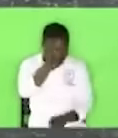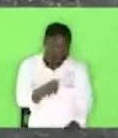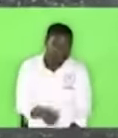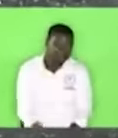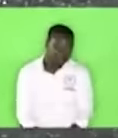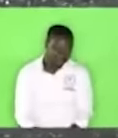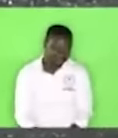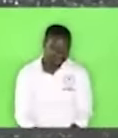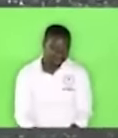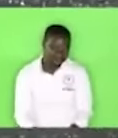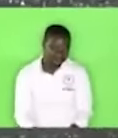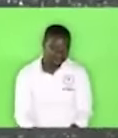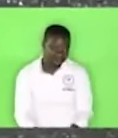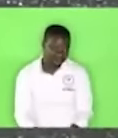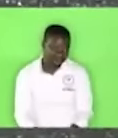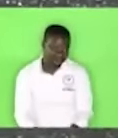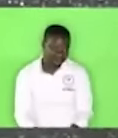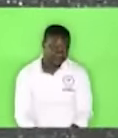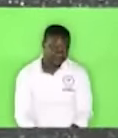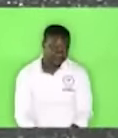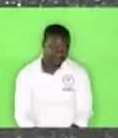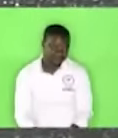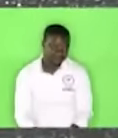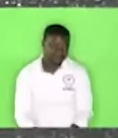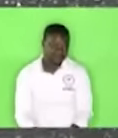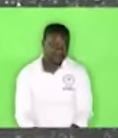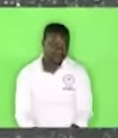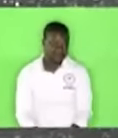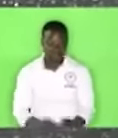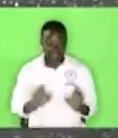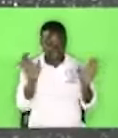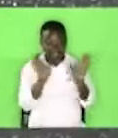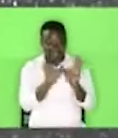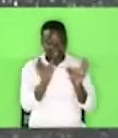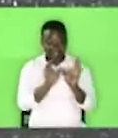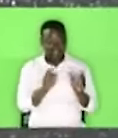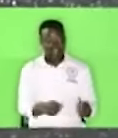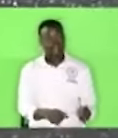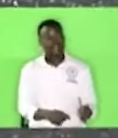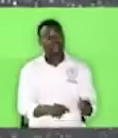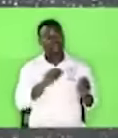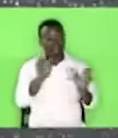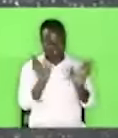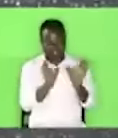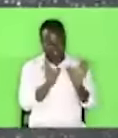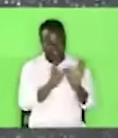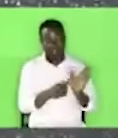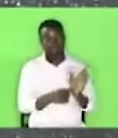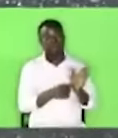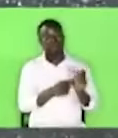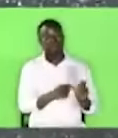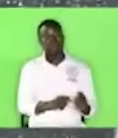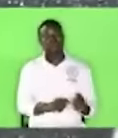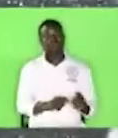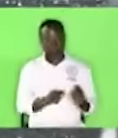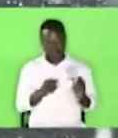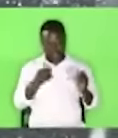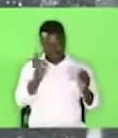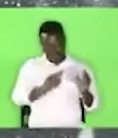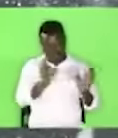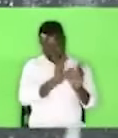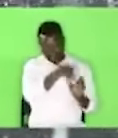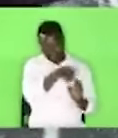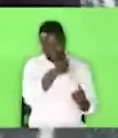You hold it and it cannot be identified to the name that you are claiming is your name. Meanwhile it is your